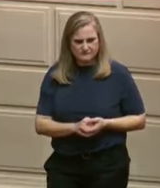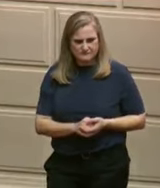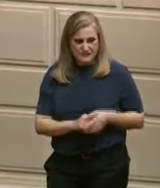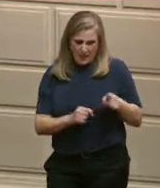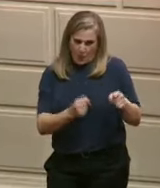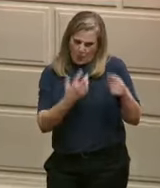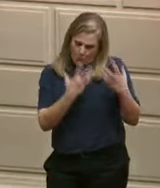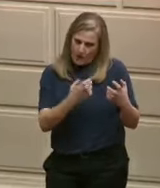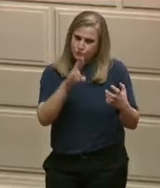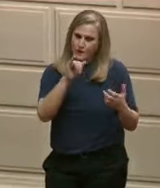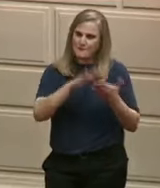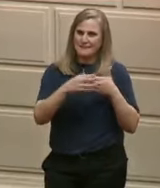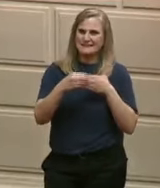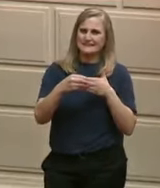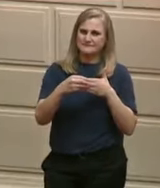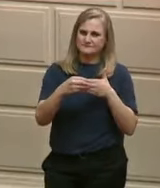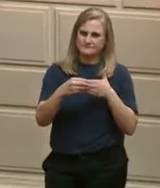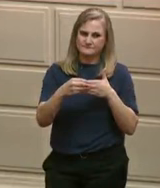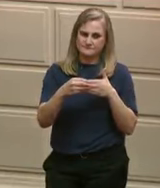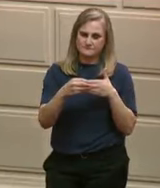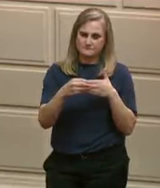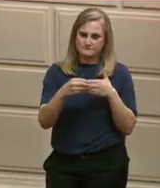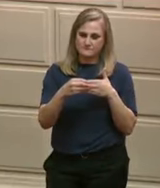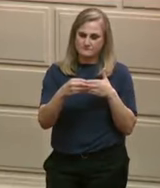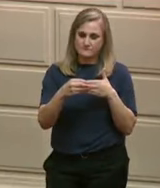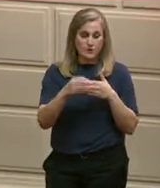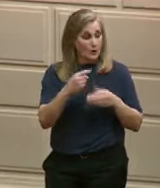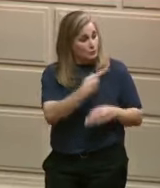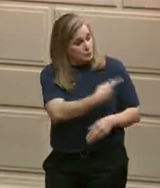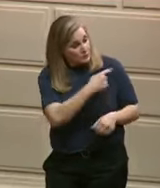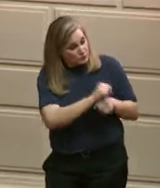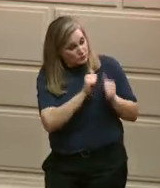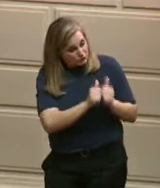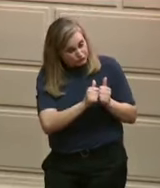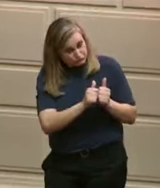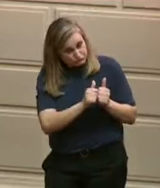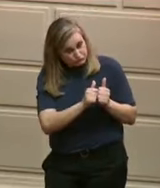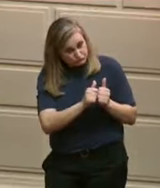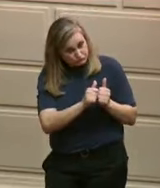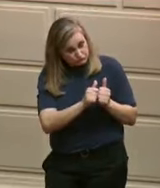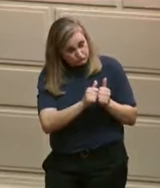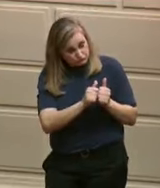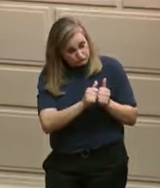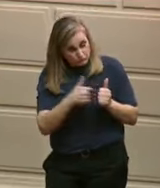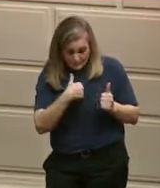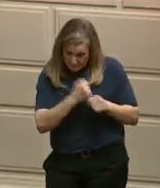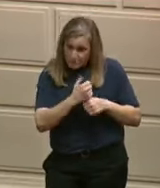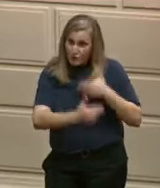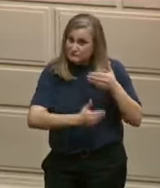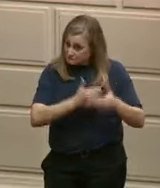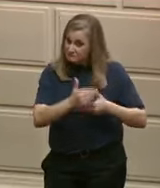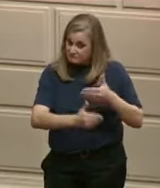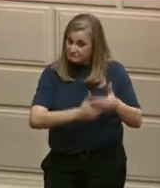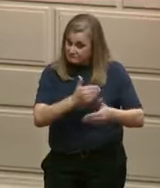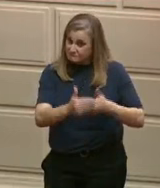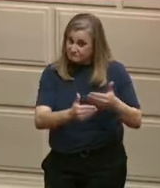business friendliness. Together, we're not only making progress, but we're going to get it done.